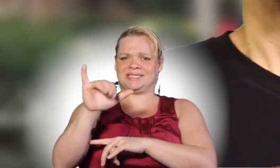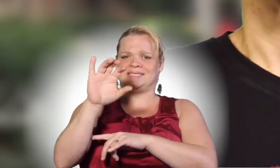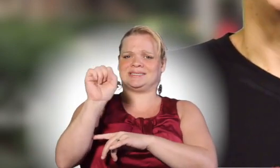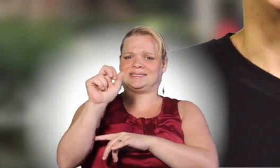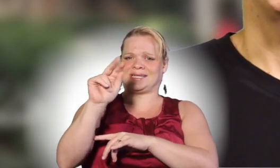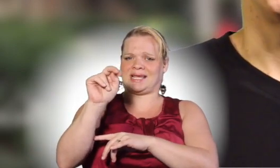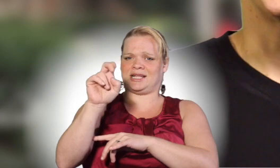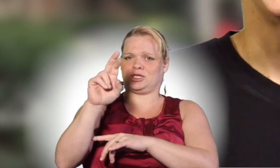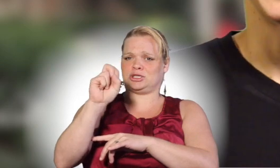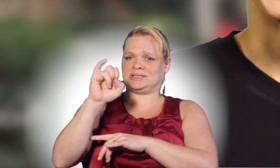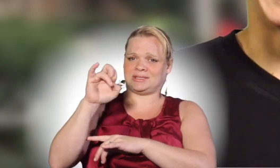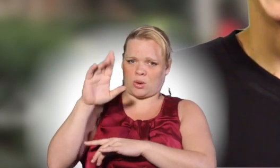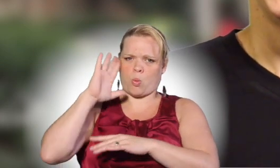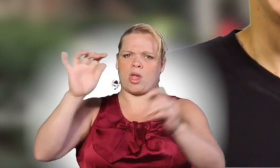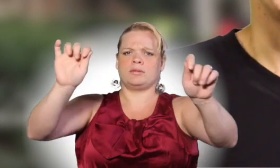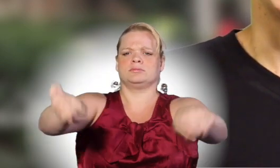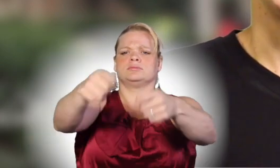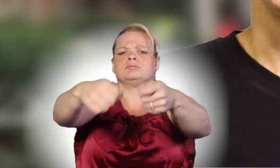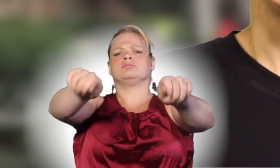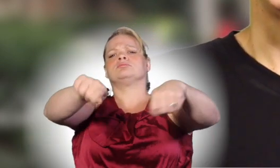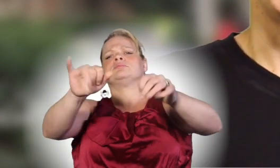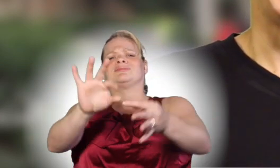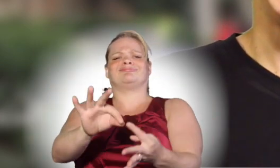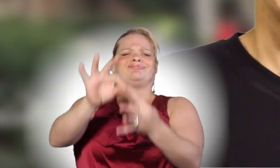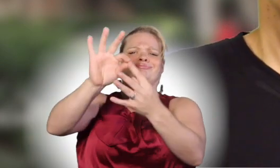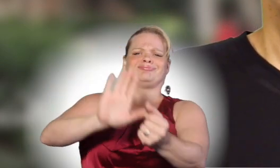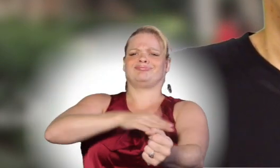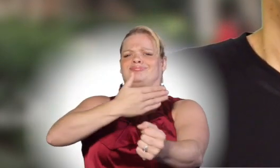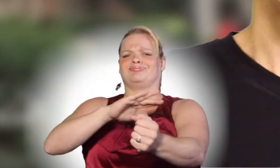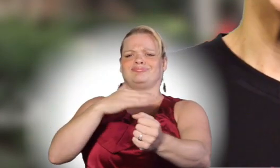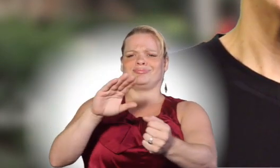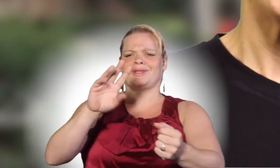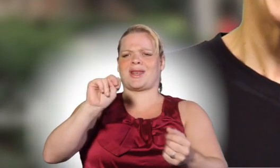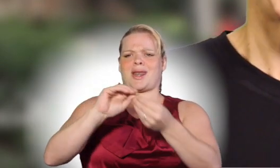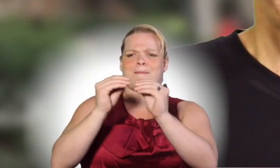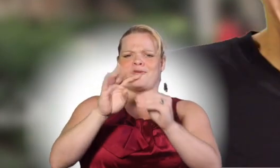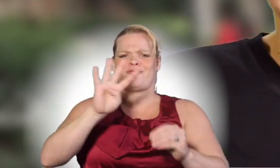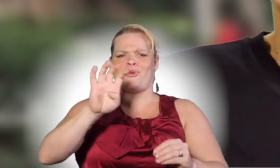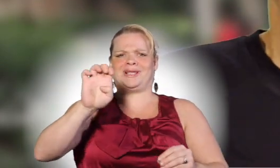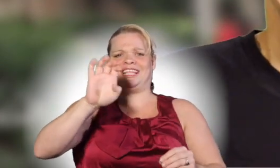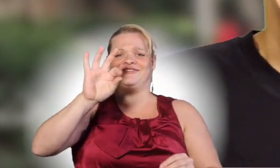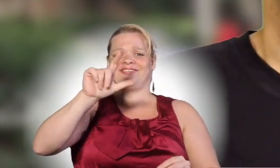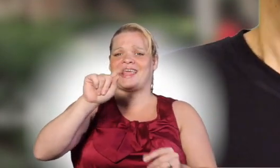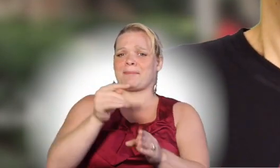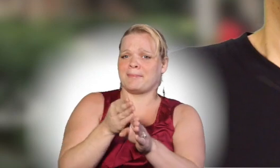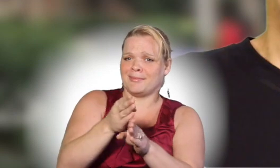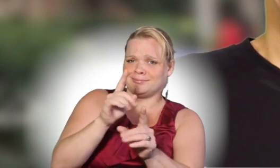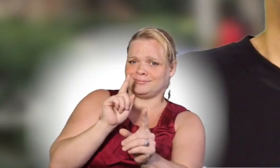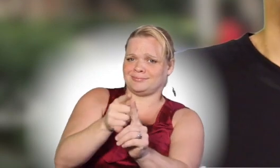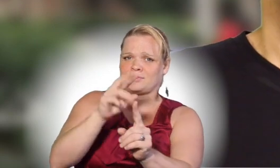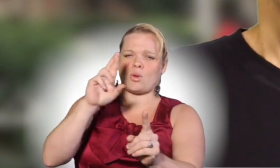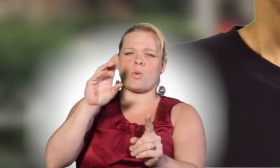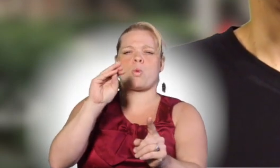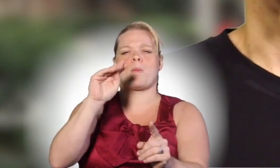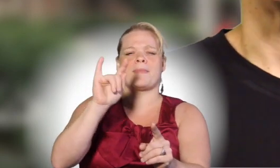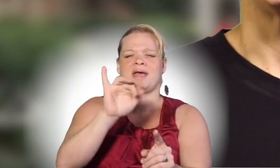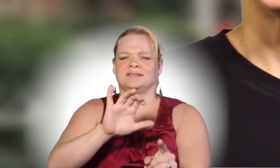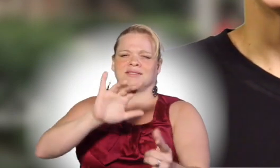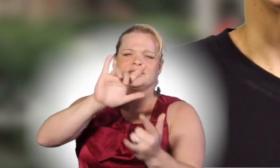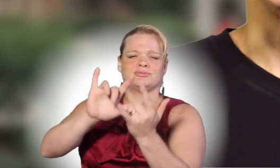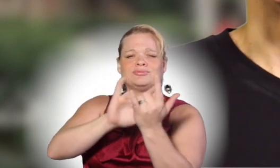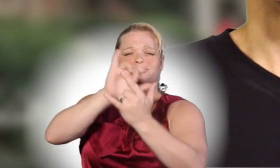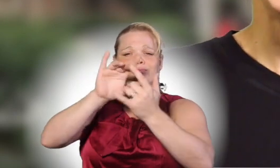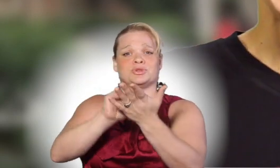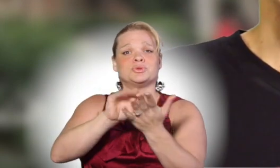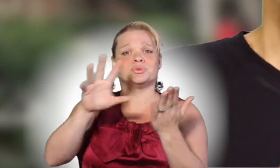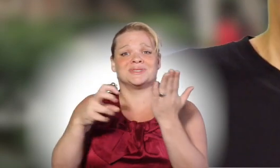Jeffrey Sanderiser will conduct an Anton Bruckner's Symphony No. 4 E-flat major, entitled Romantic. Student